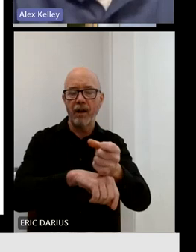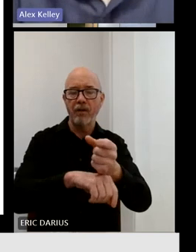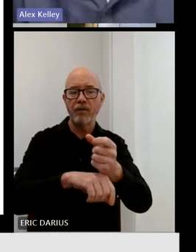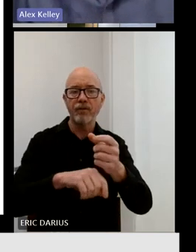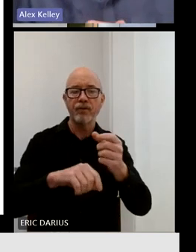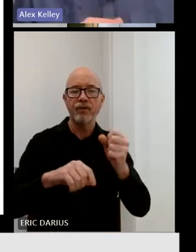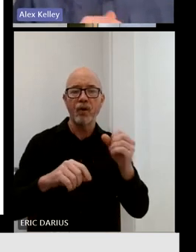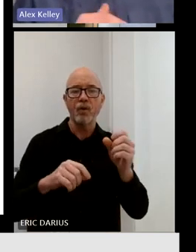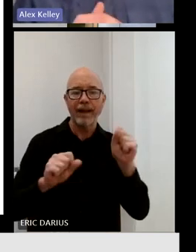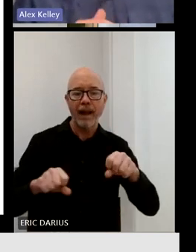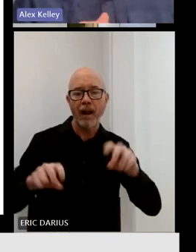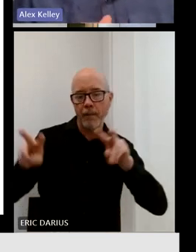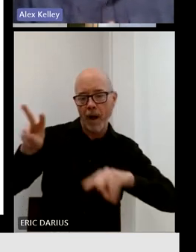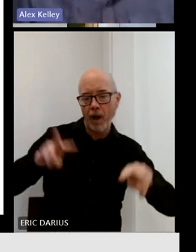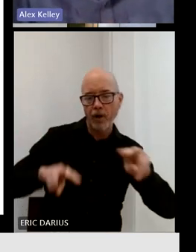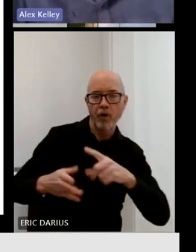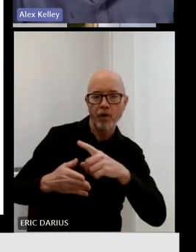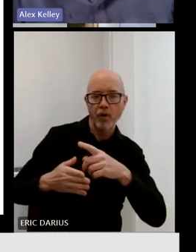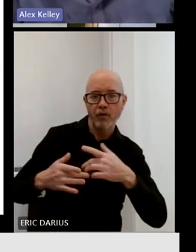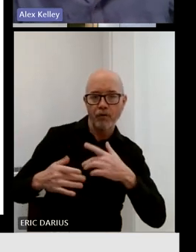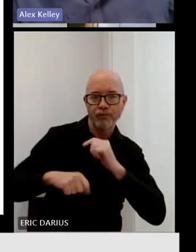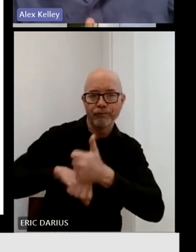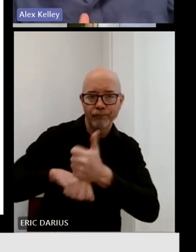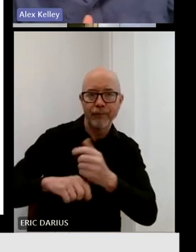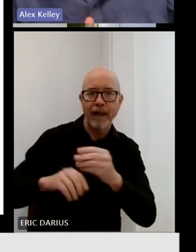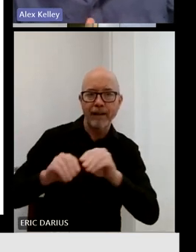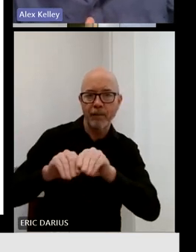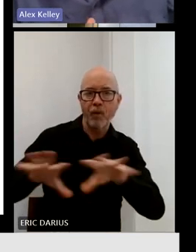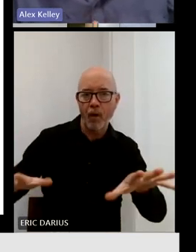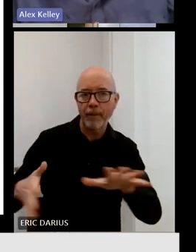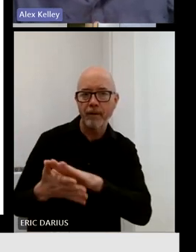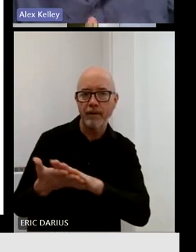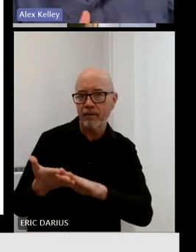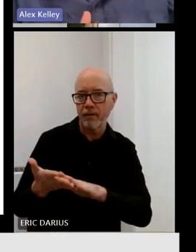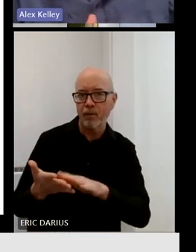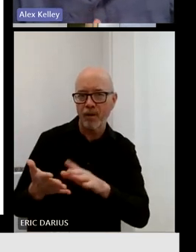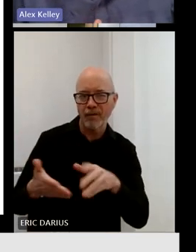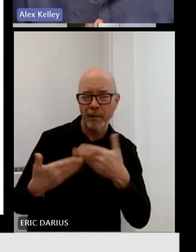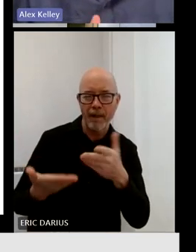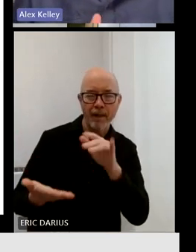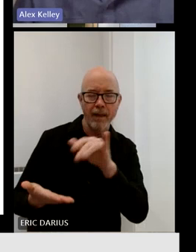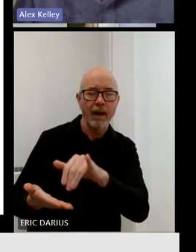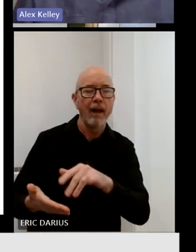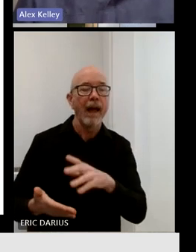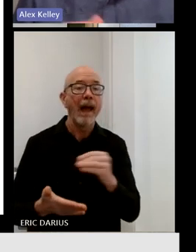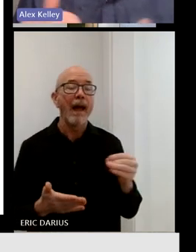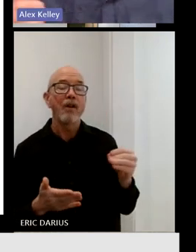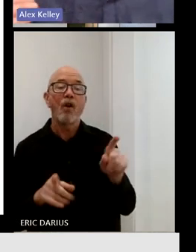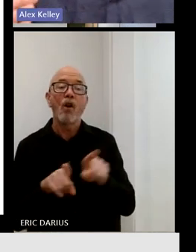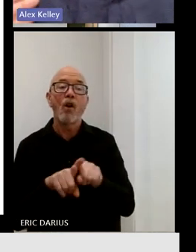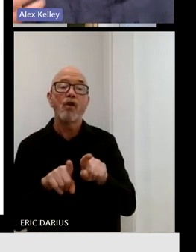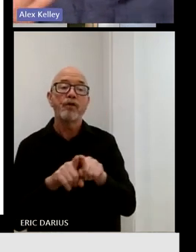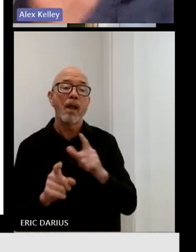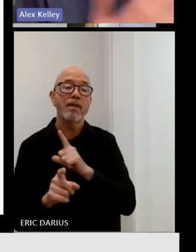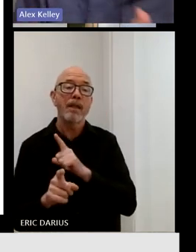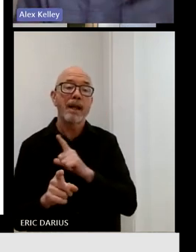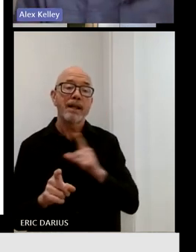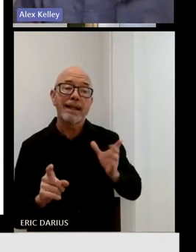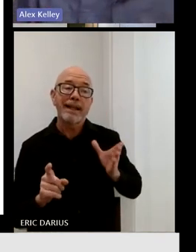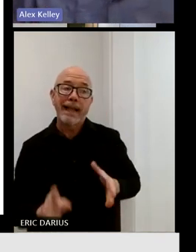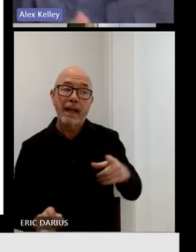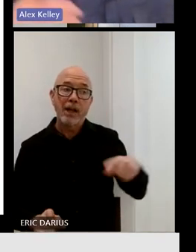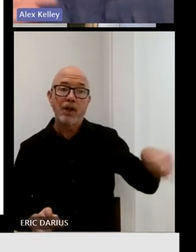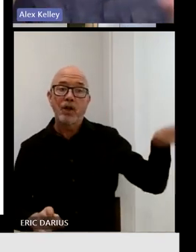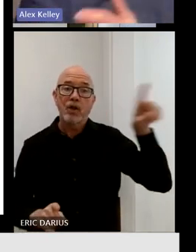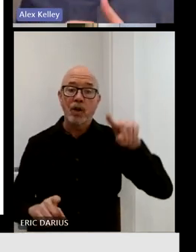And we also are recommending that the legislators take a look at the statutory